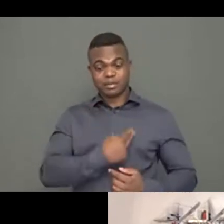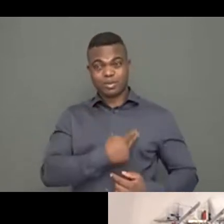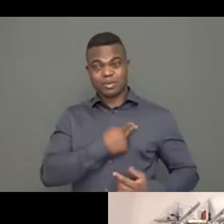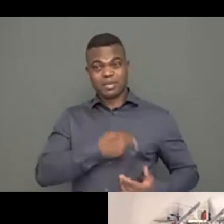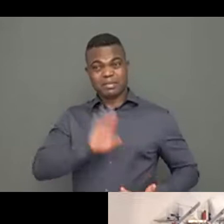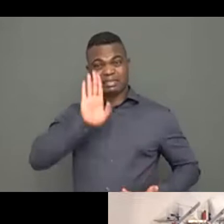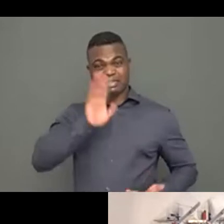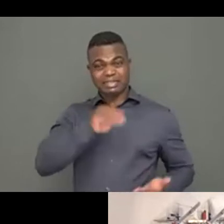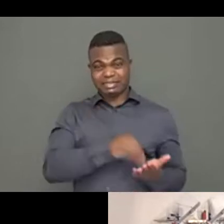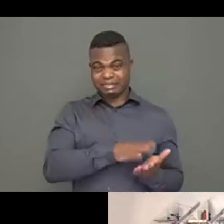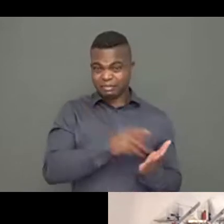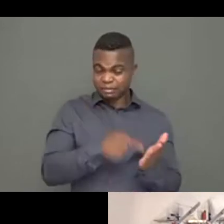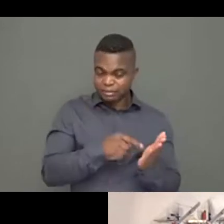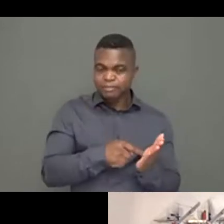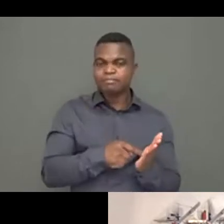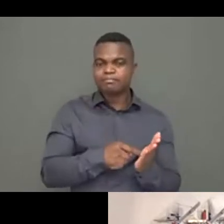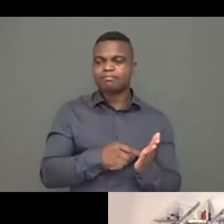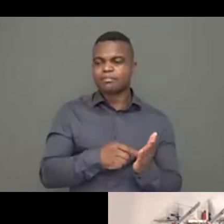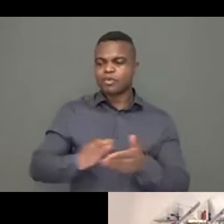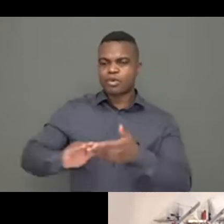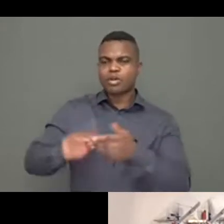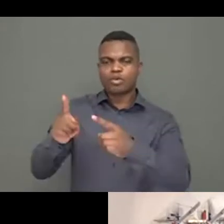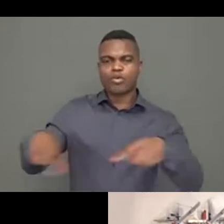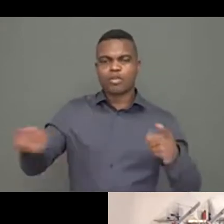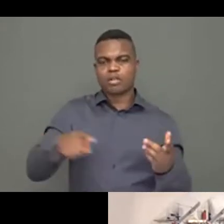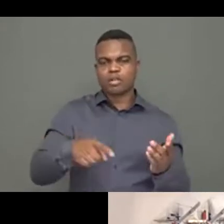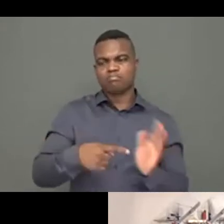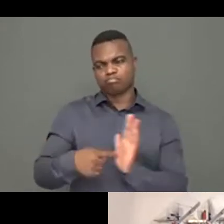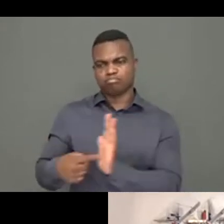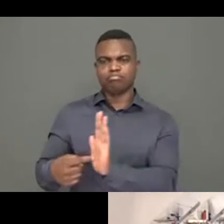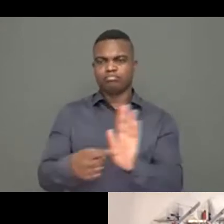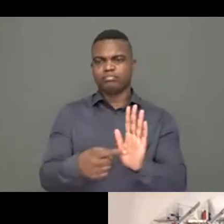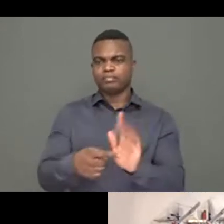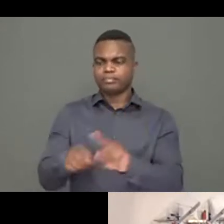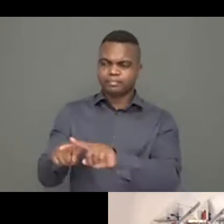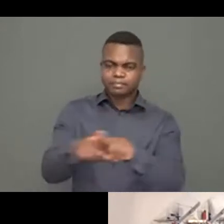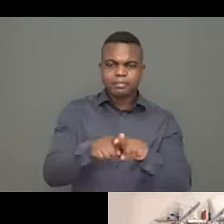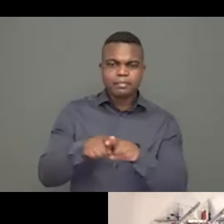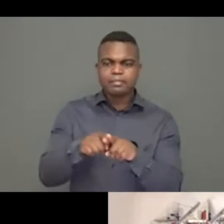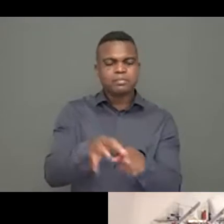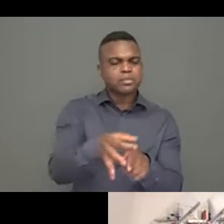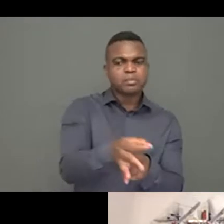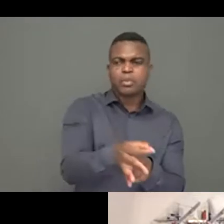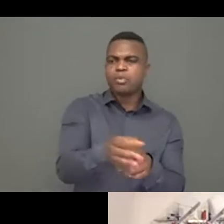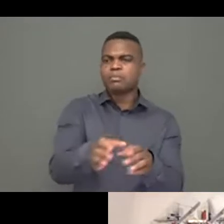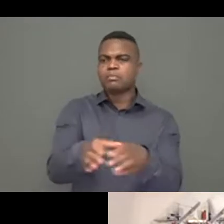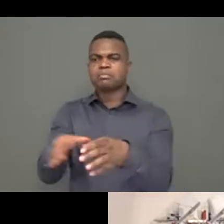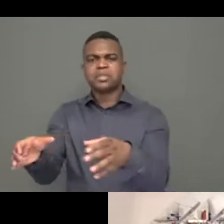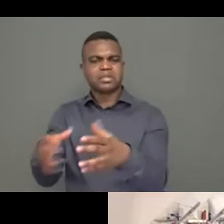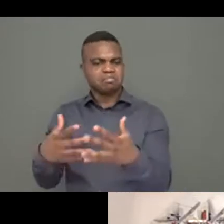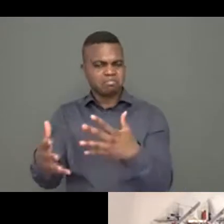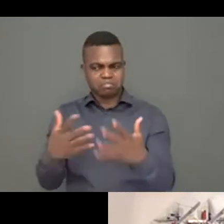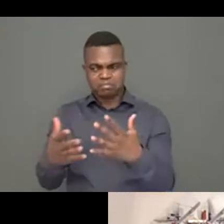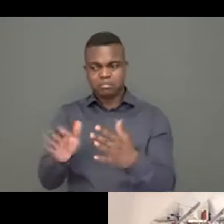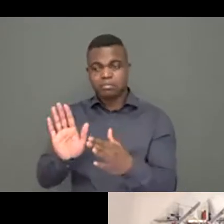And I would say the sector as a whole will not be able to meet the CHS commitment to people affected by